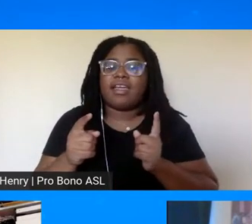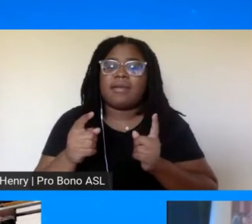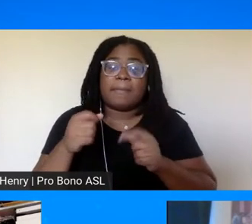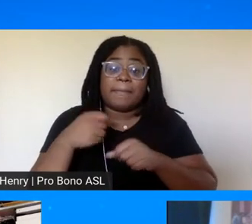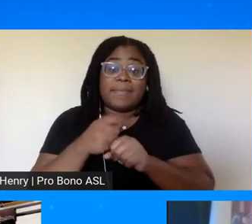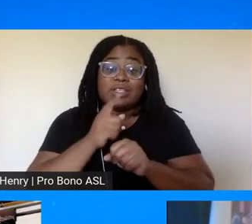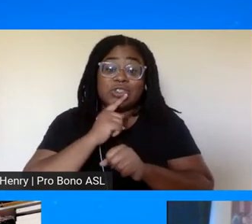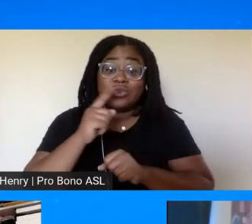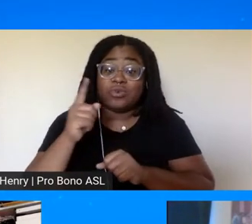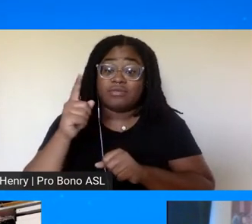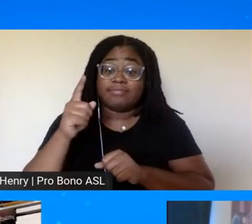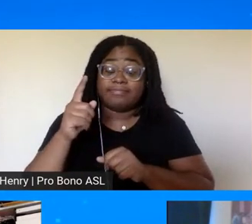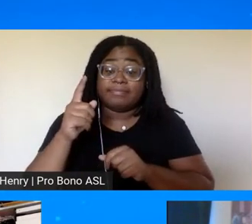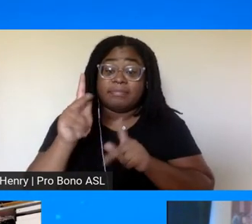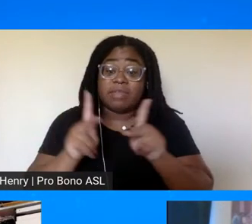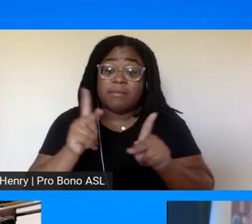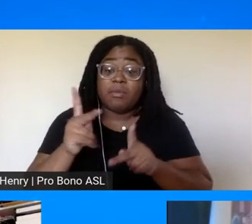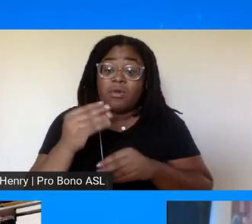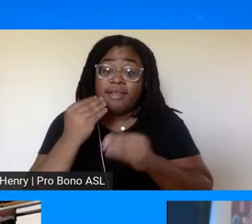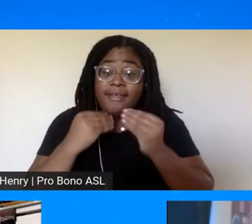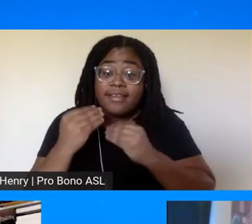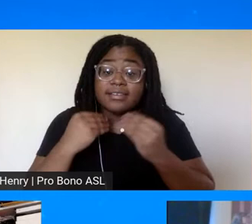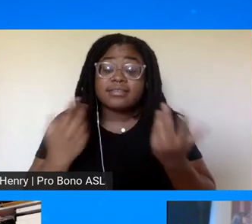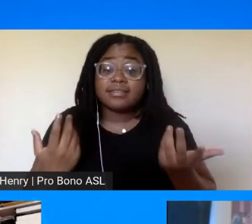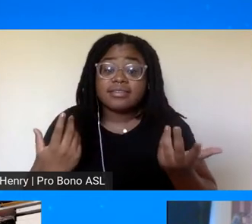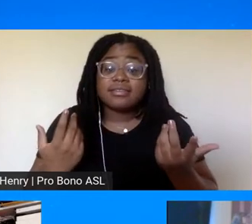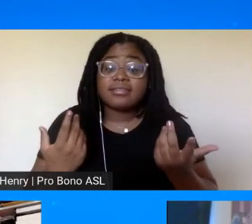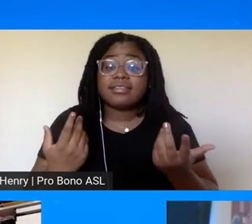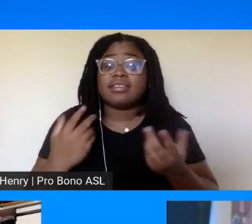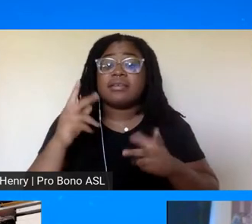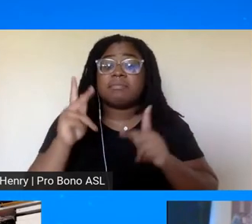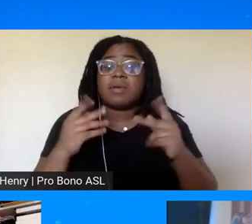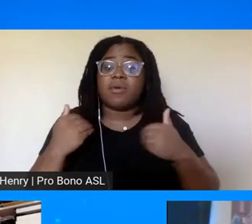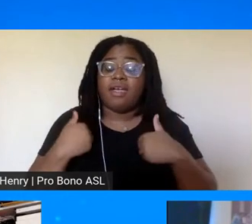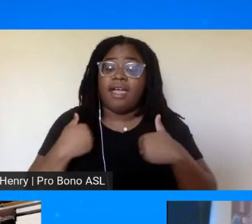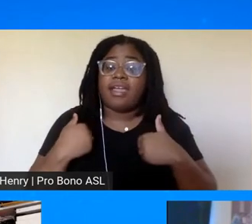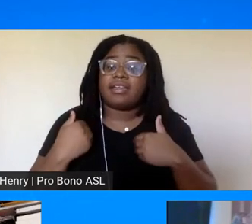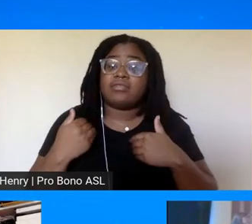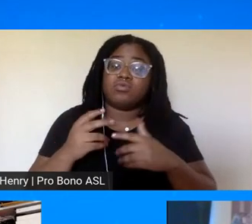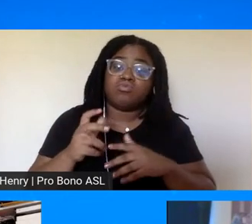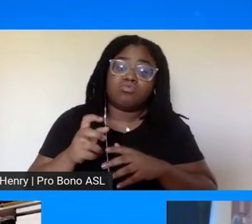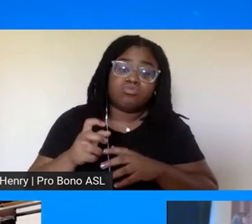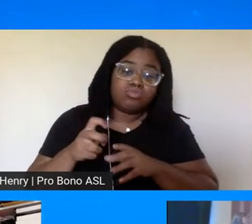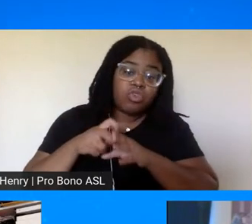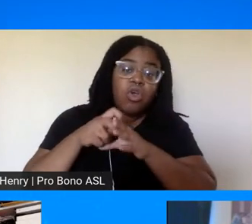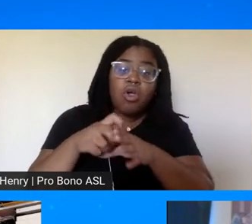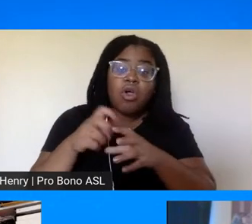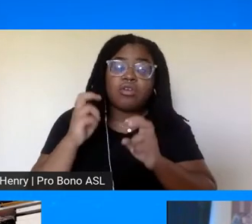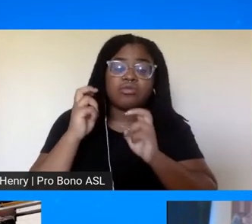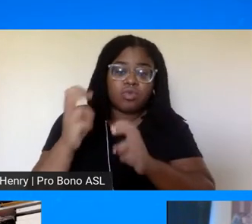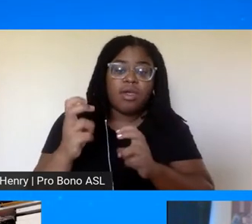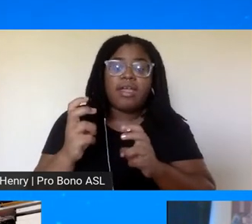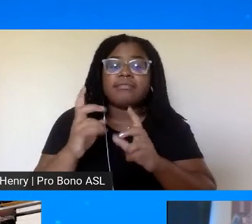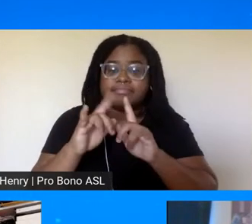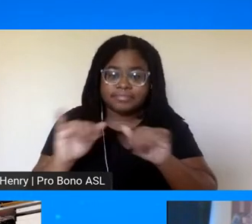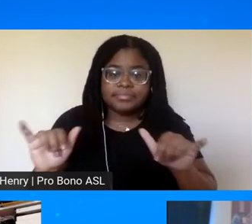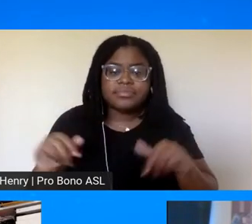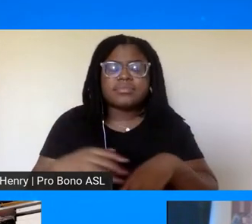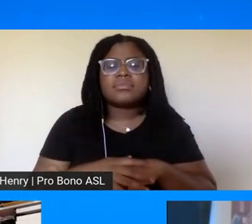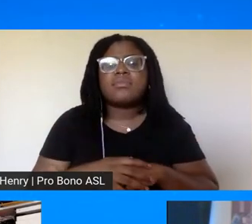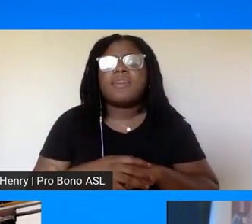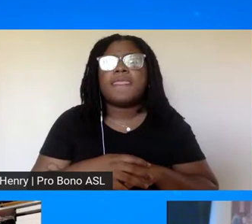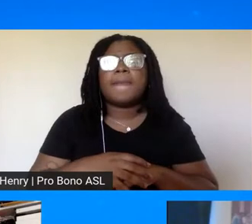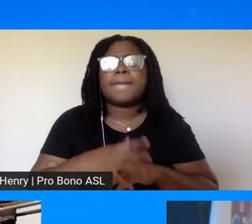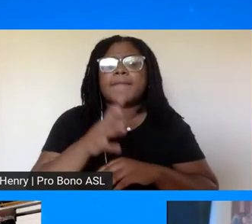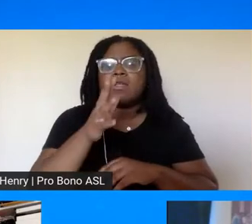fed right that people um uh had transportation etc uh there was actually the only woman